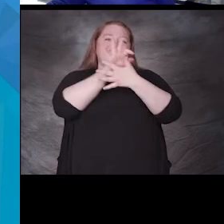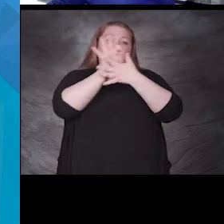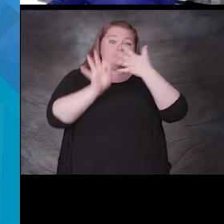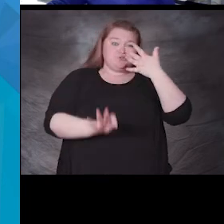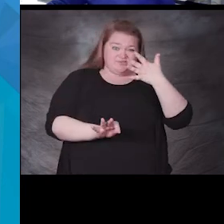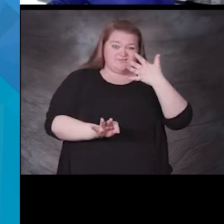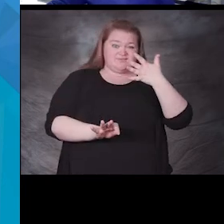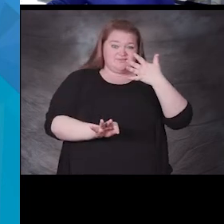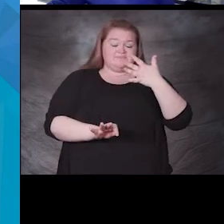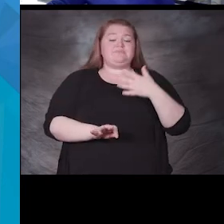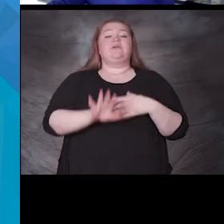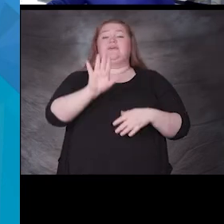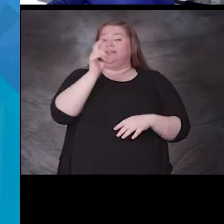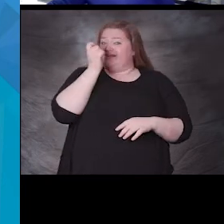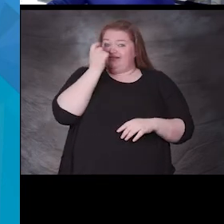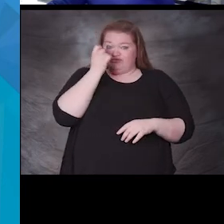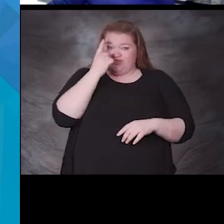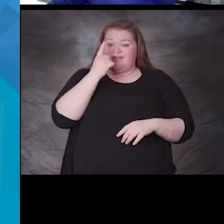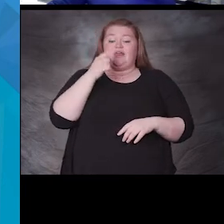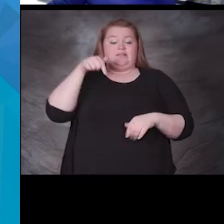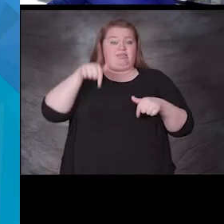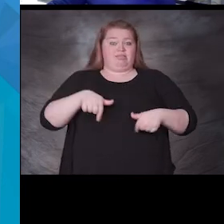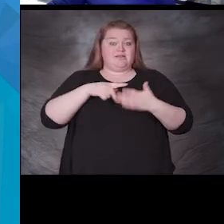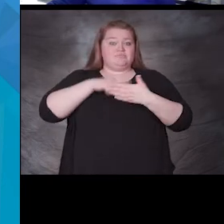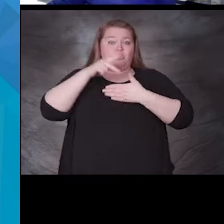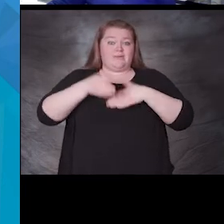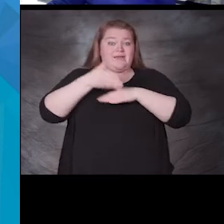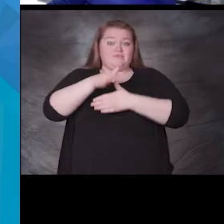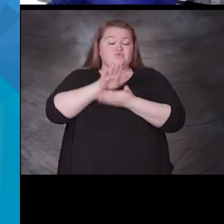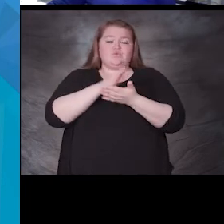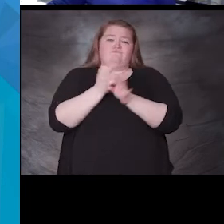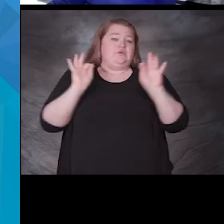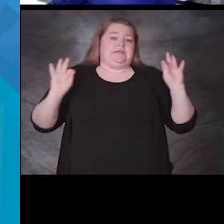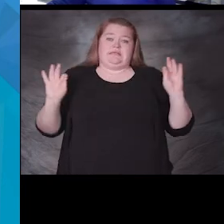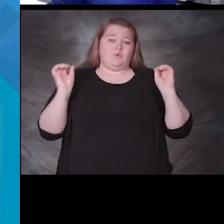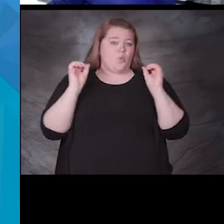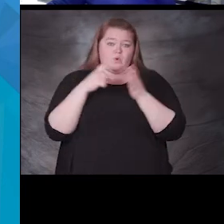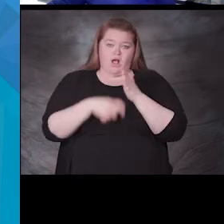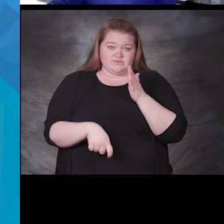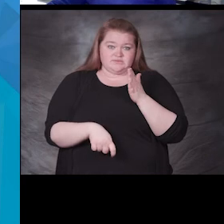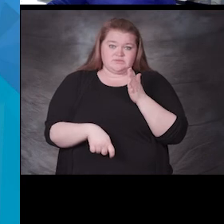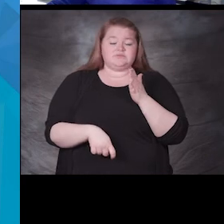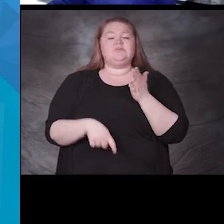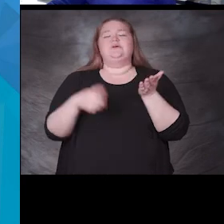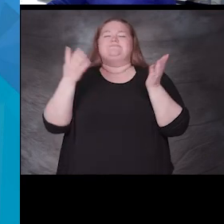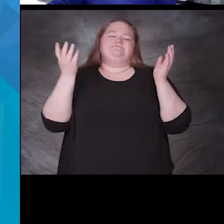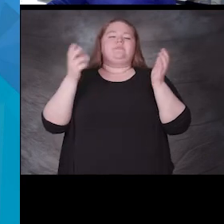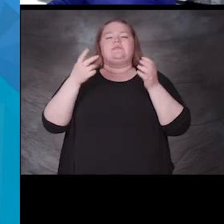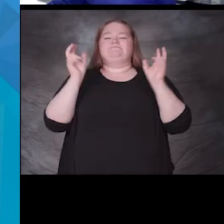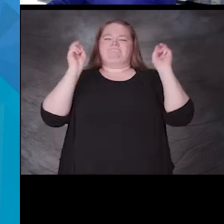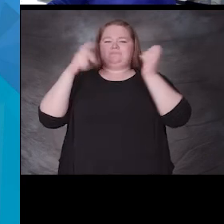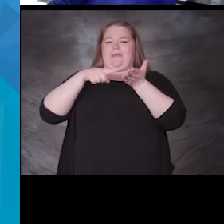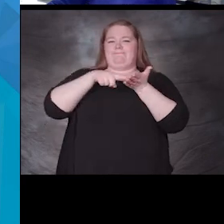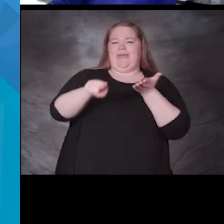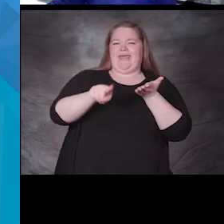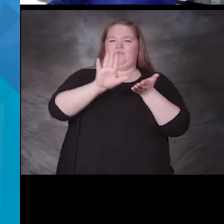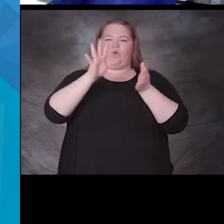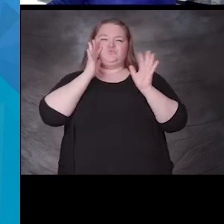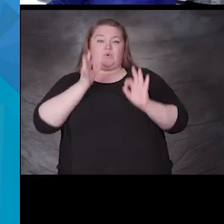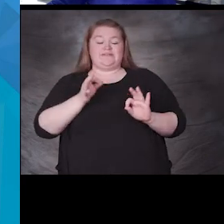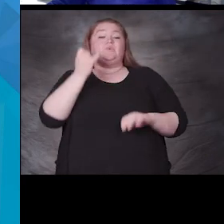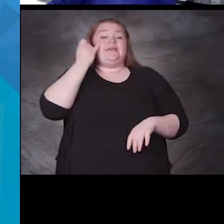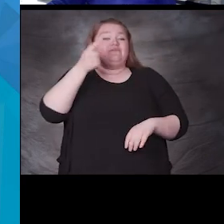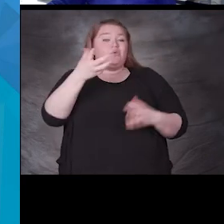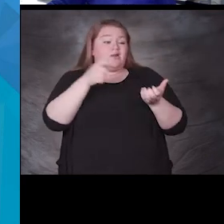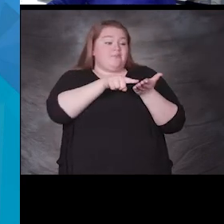pay what you choose so if you'd like to pay something you you have that option but if you're not in a position to it's free